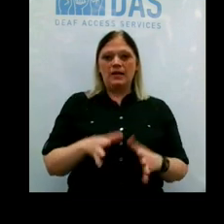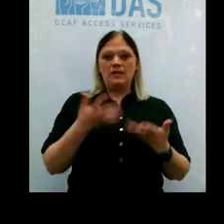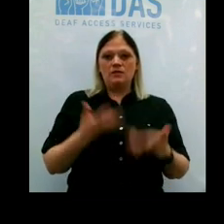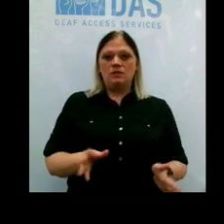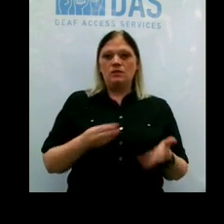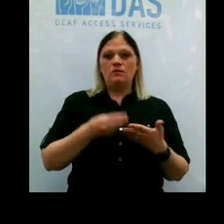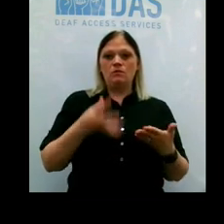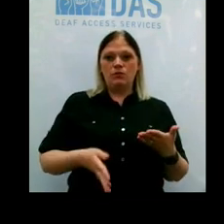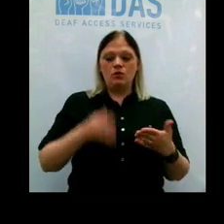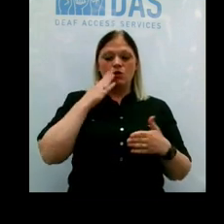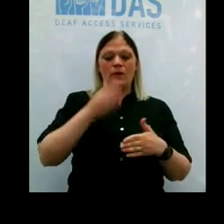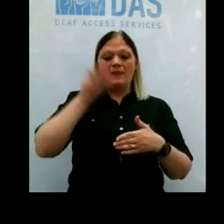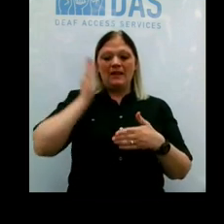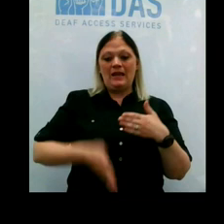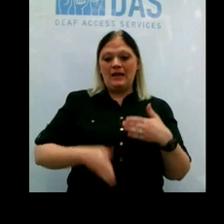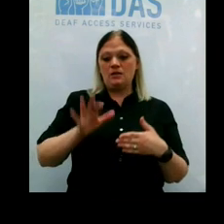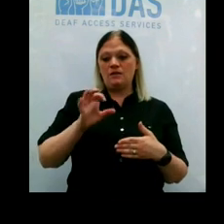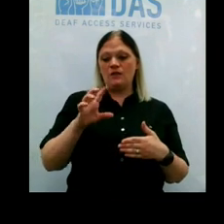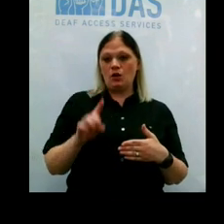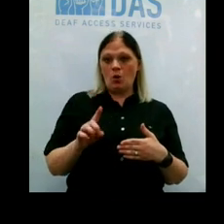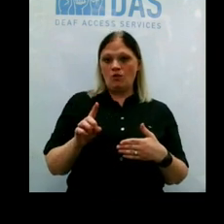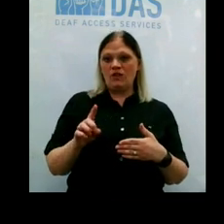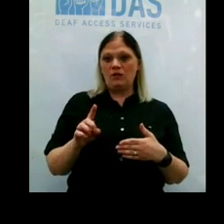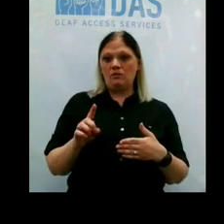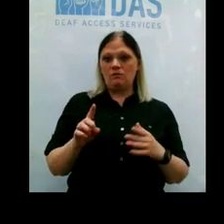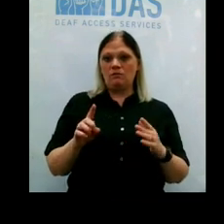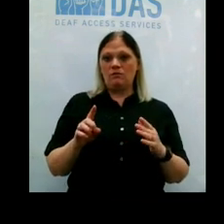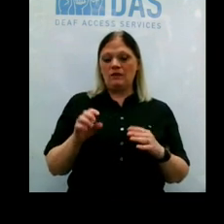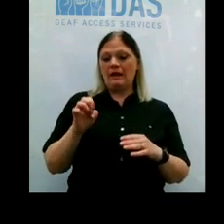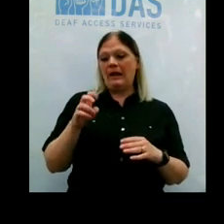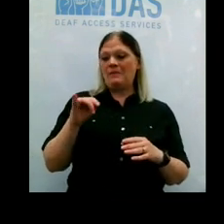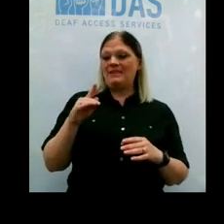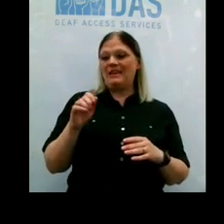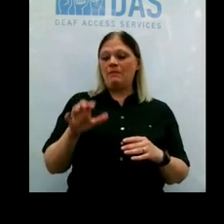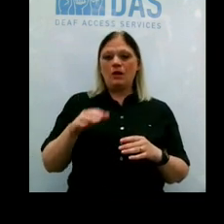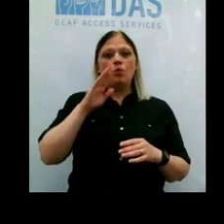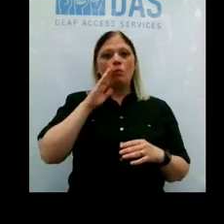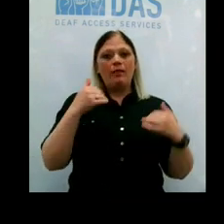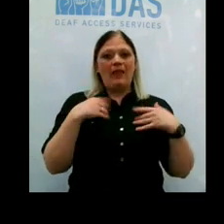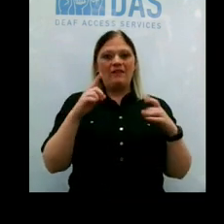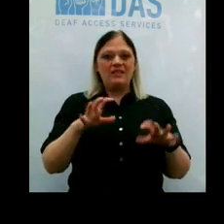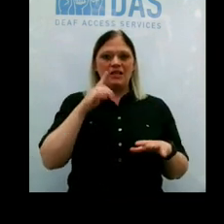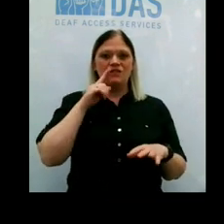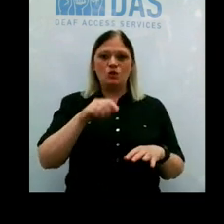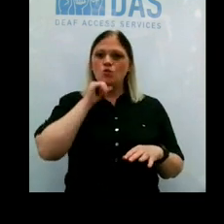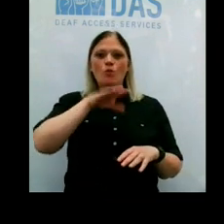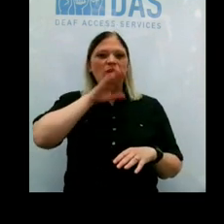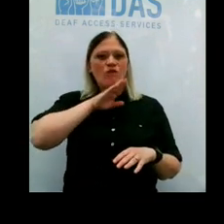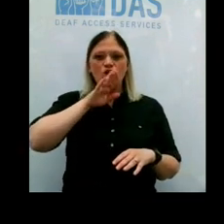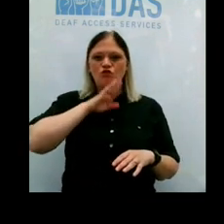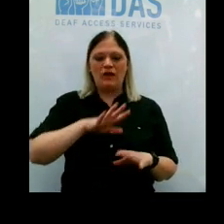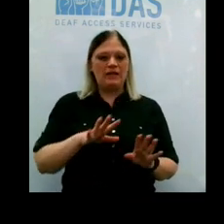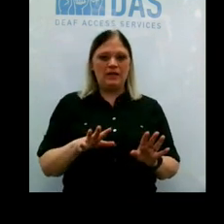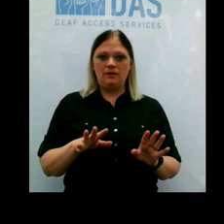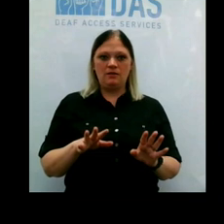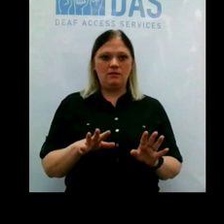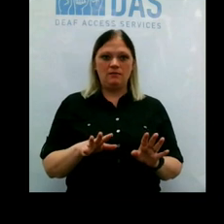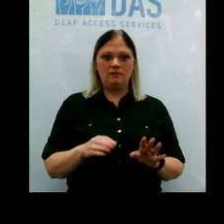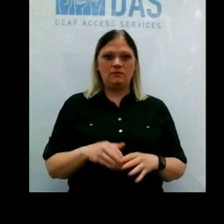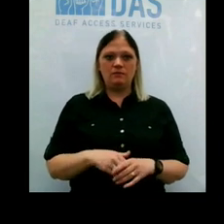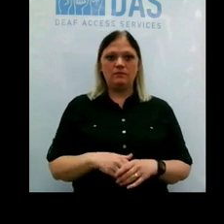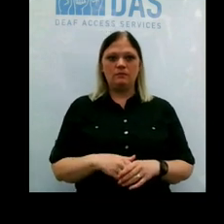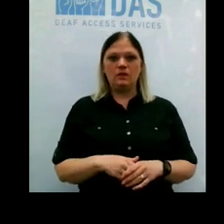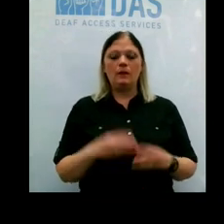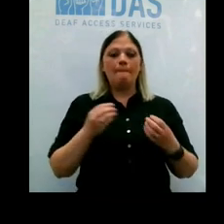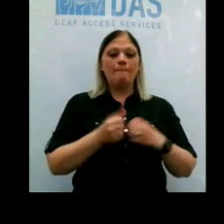by the end of this COVID epidemic, there will be a test waiting for you. You will be able to get in. So don't be frustrated. I mean, most people who get